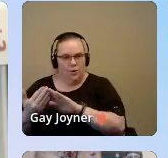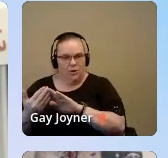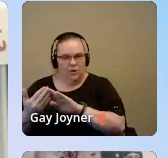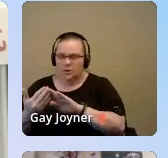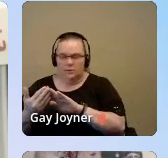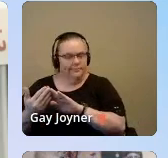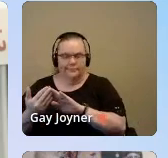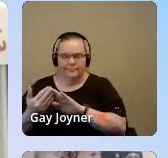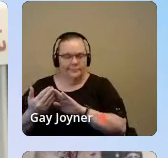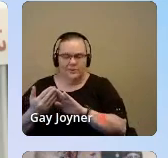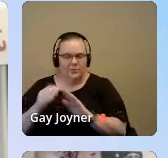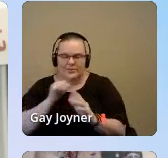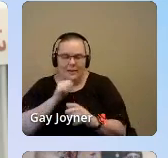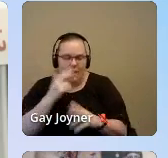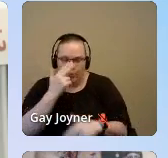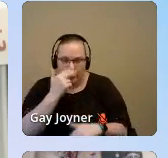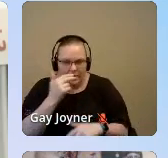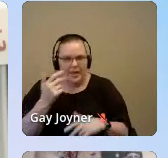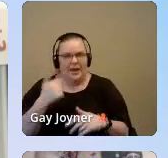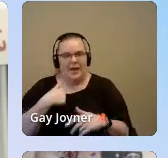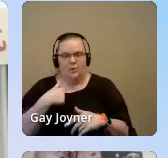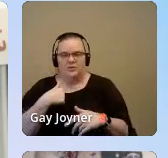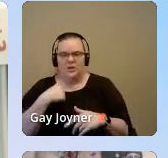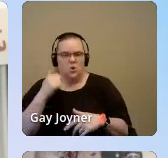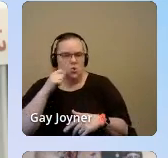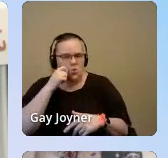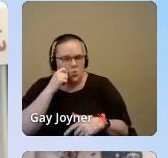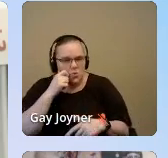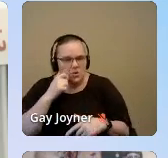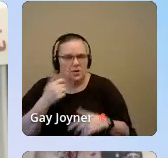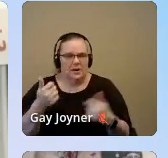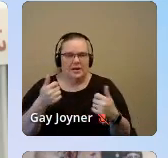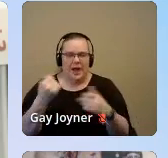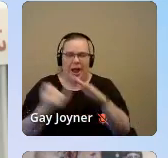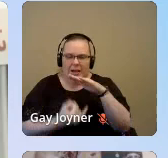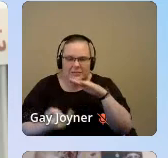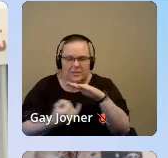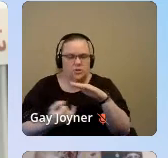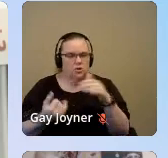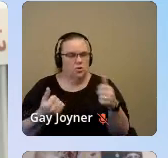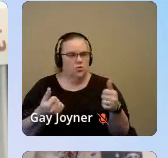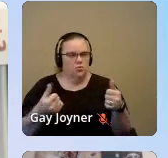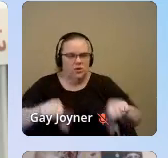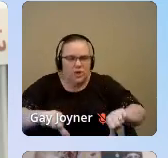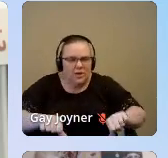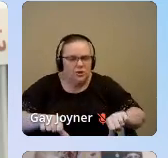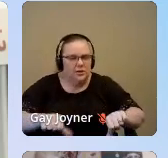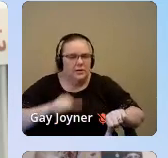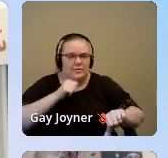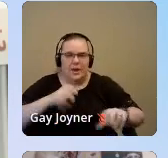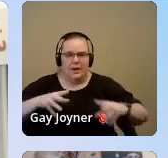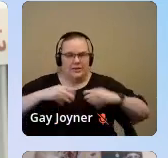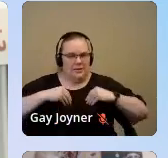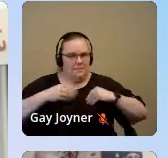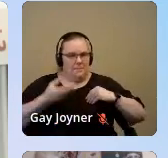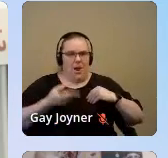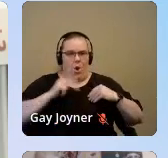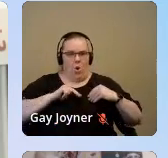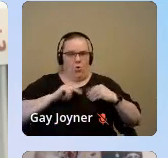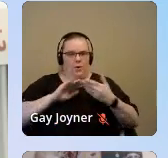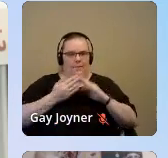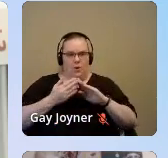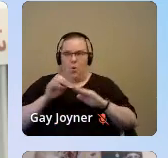In the South, I faced racism, colorism, isolation, and rejection. I wasn't accepted by my own community or by my